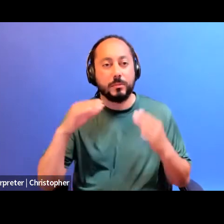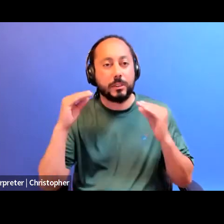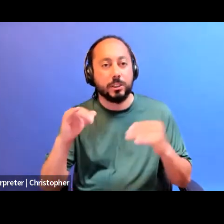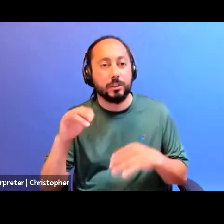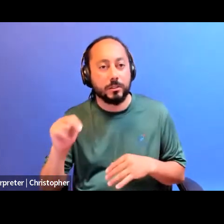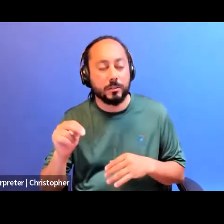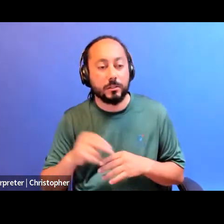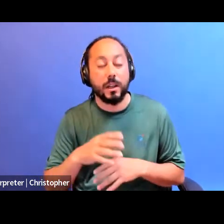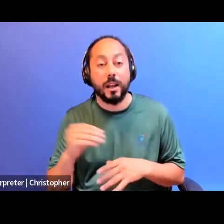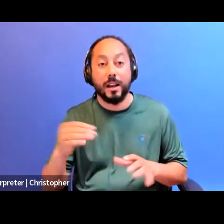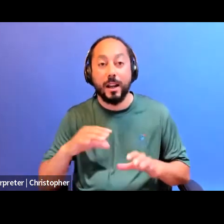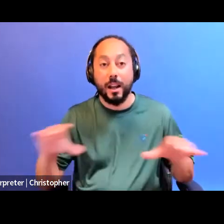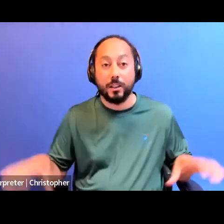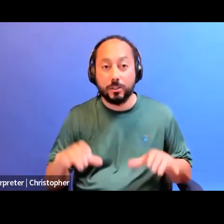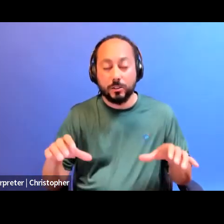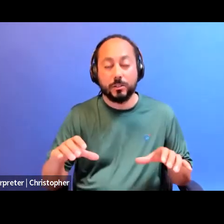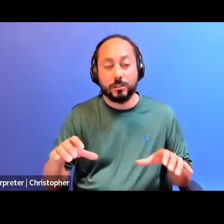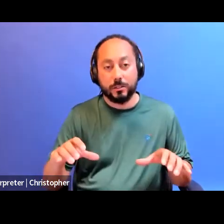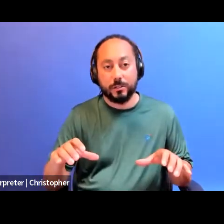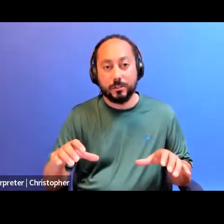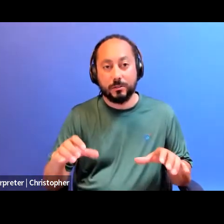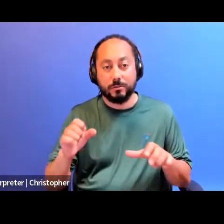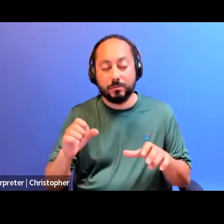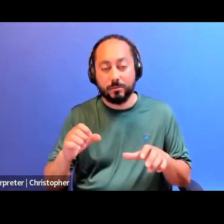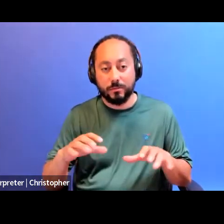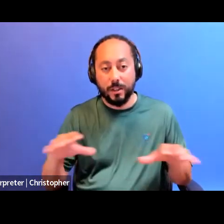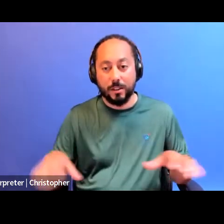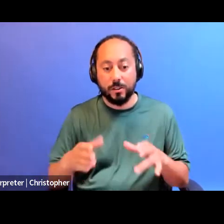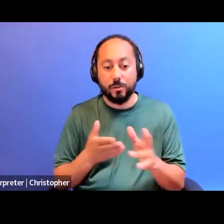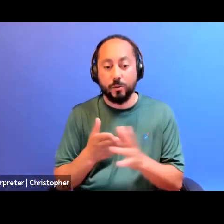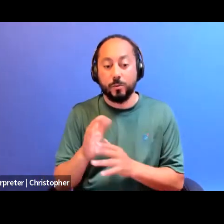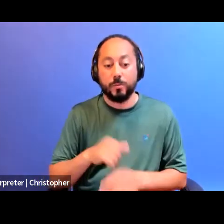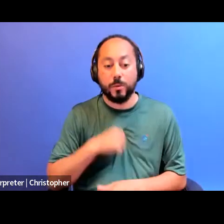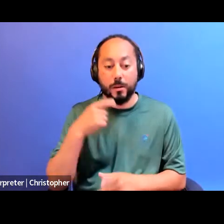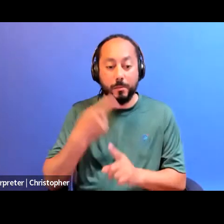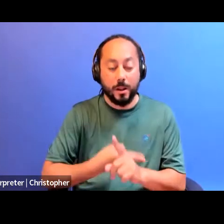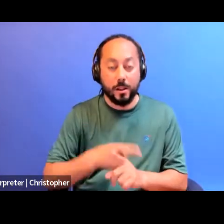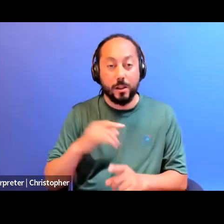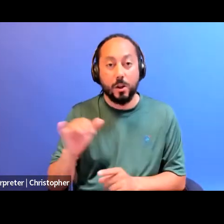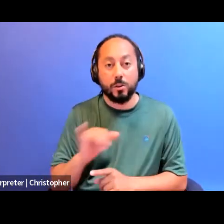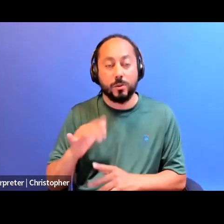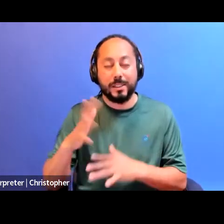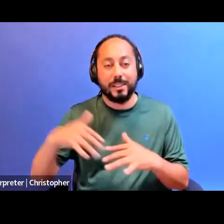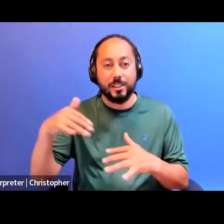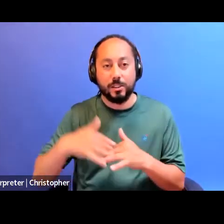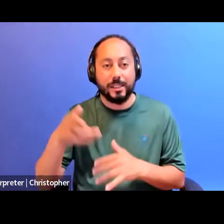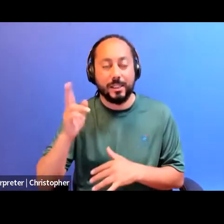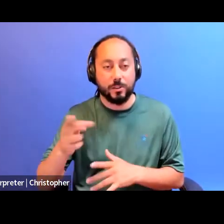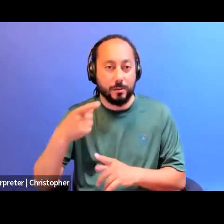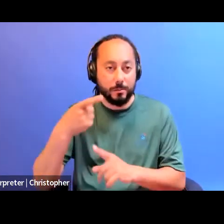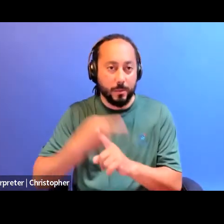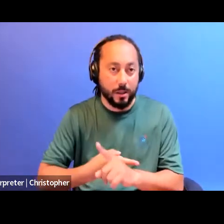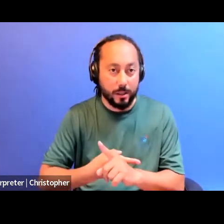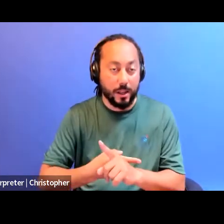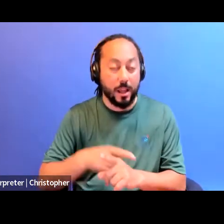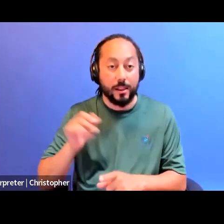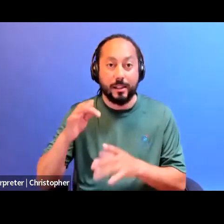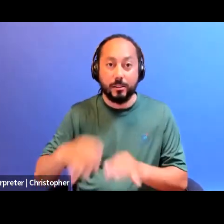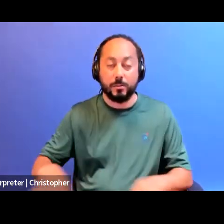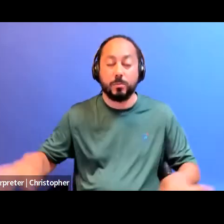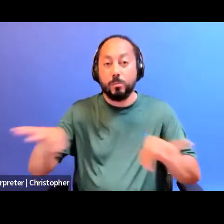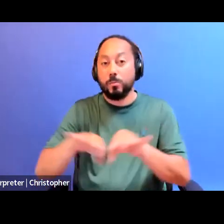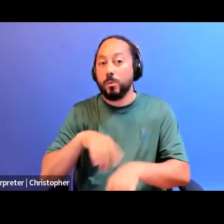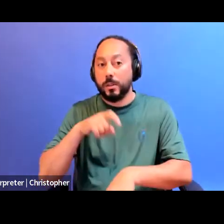actions that take place during Pride Month, but also Indigenous History Month, which is an important time